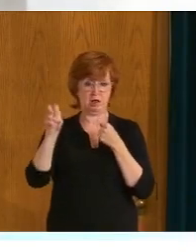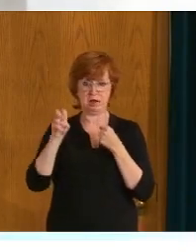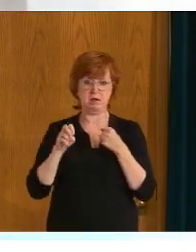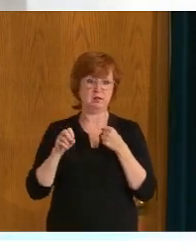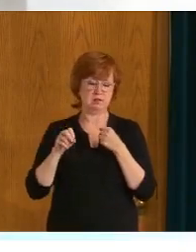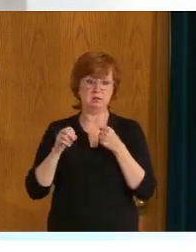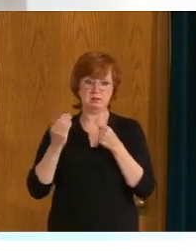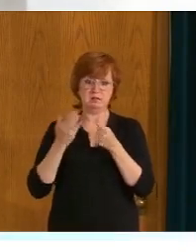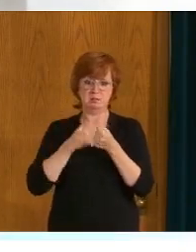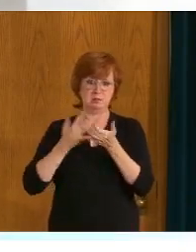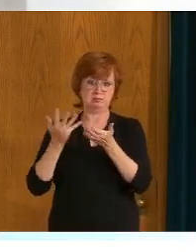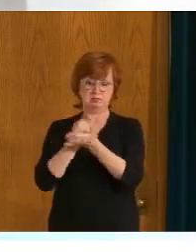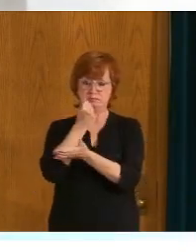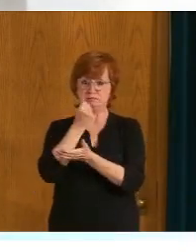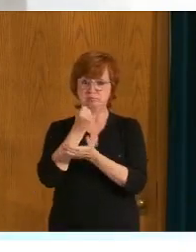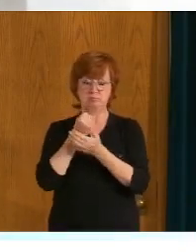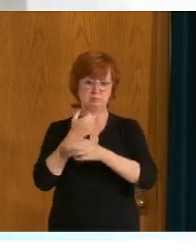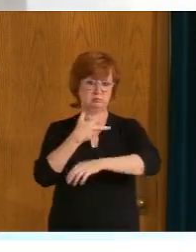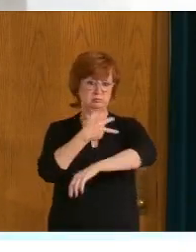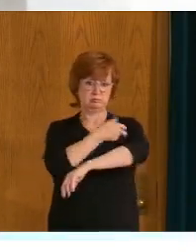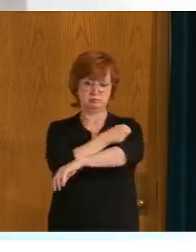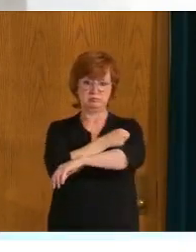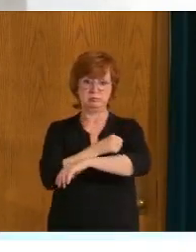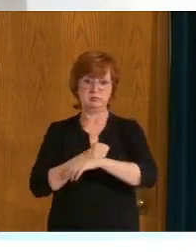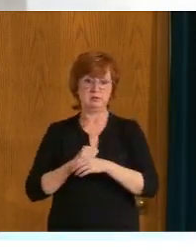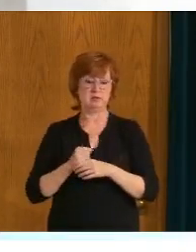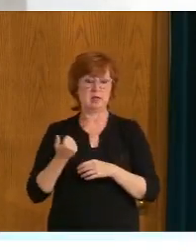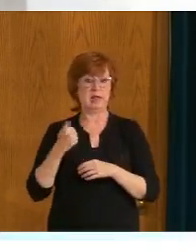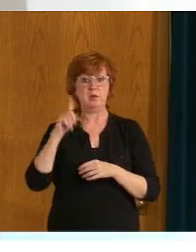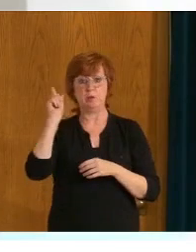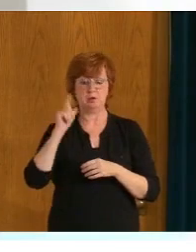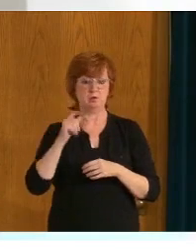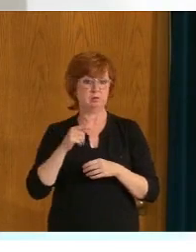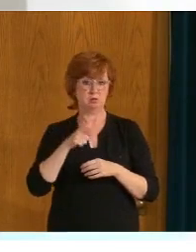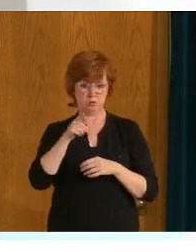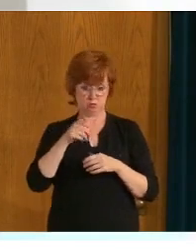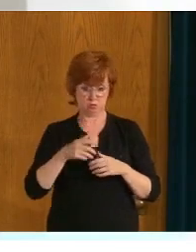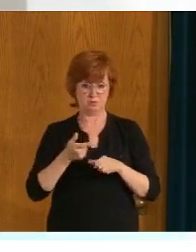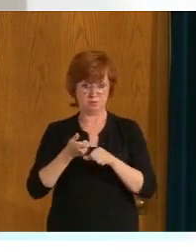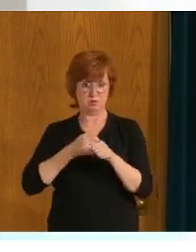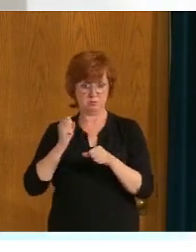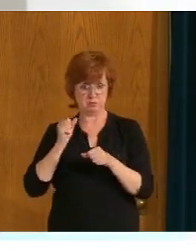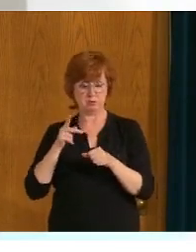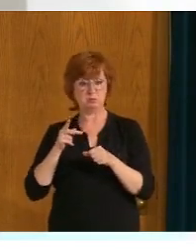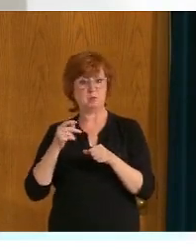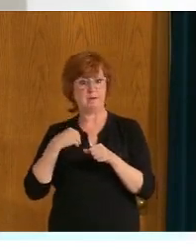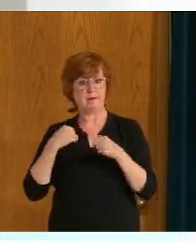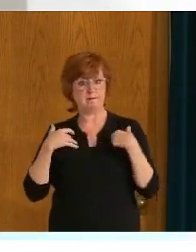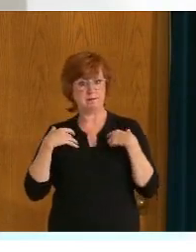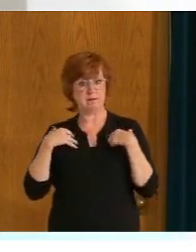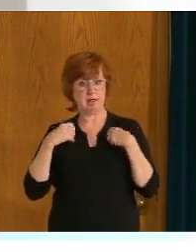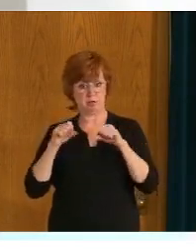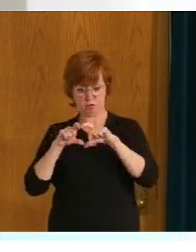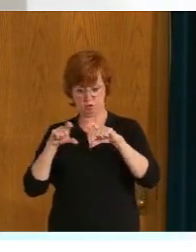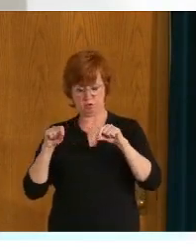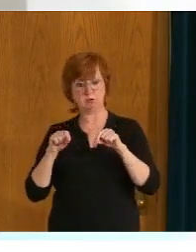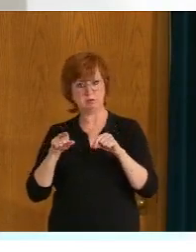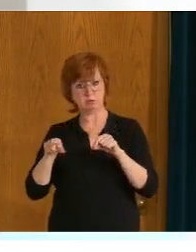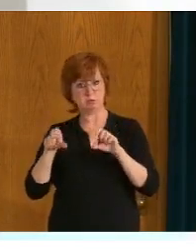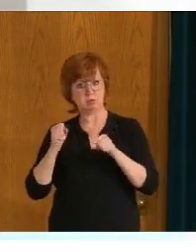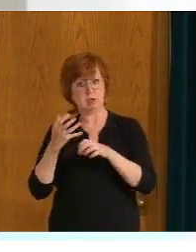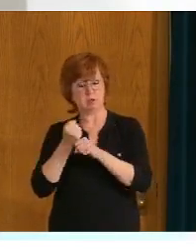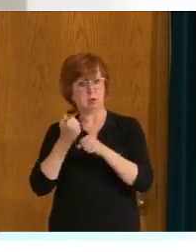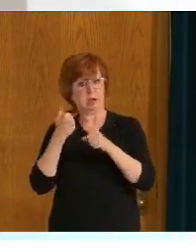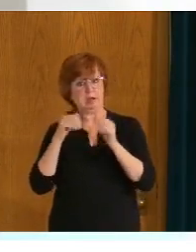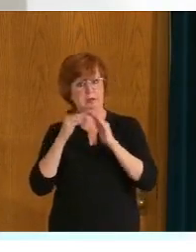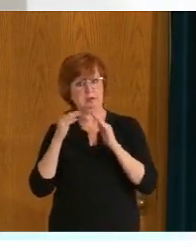to them. know, anyone who's a resident of Saskatchewan can get vaccinated anywhere in Saskatchewan. We're coming to the point where, you